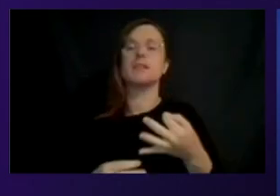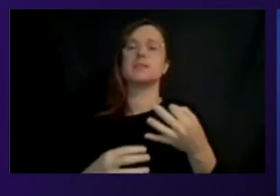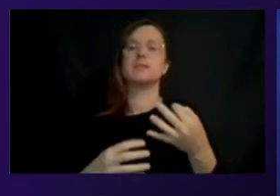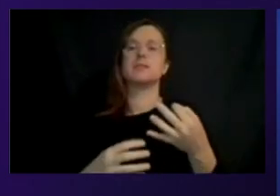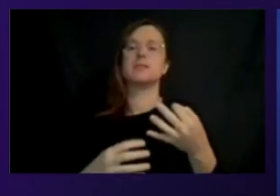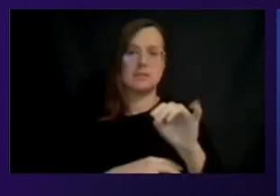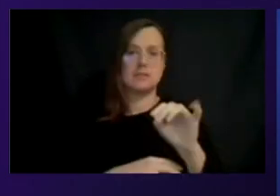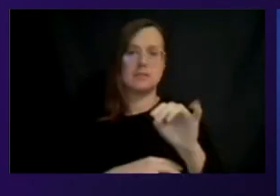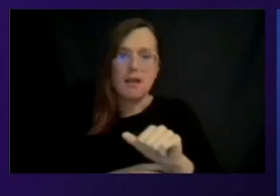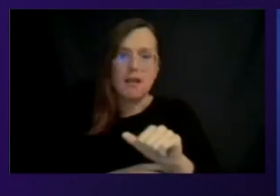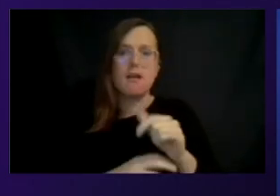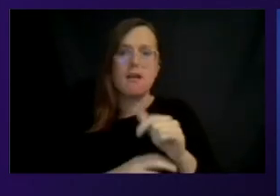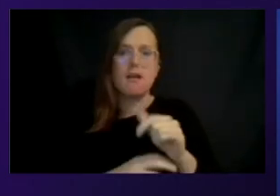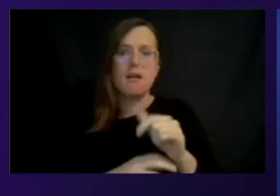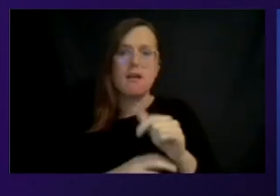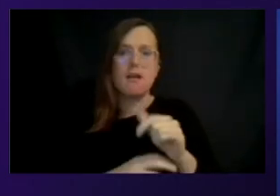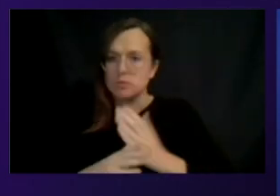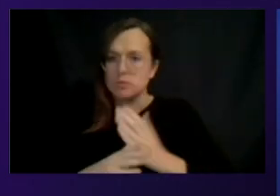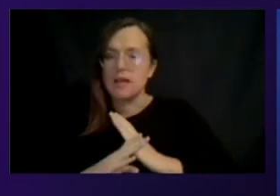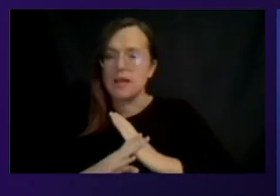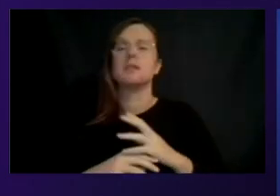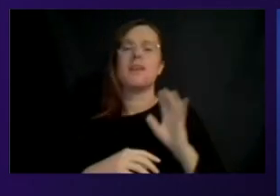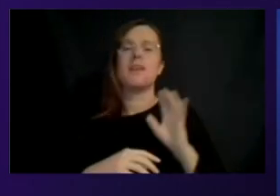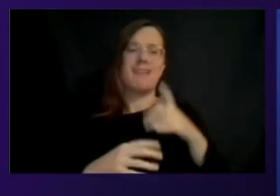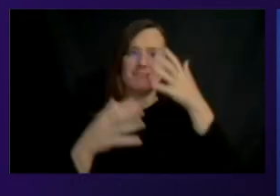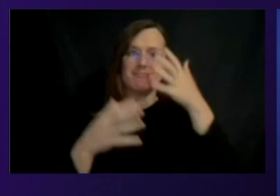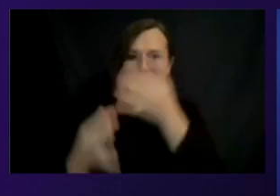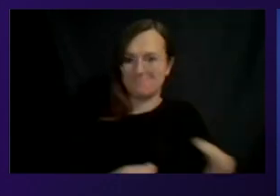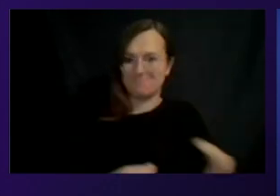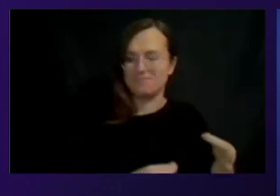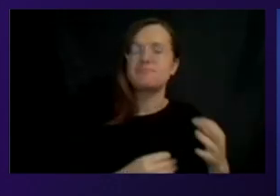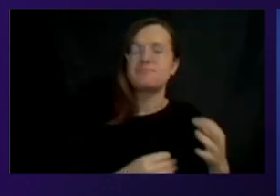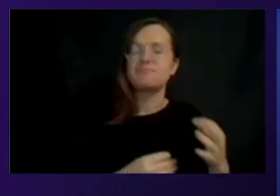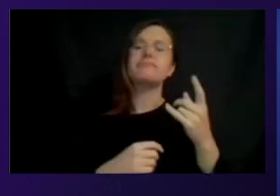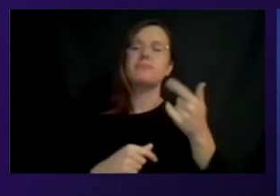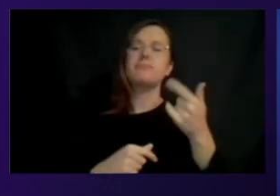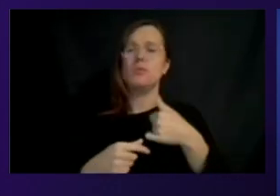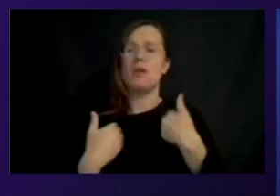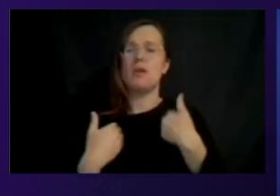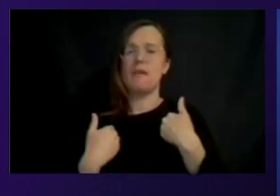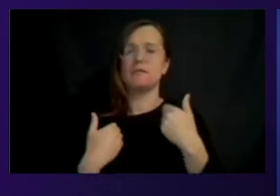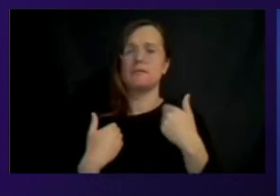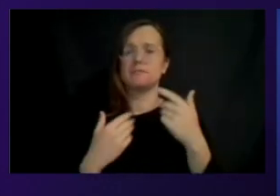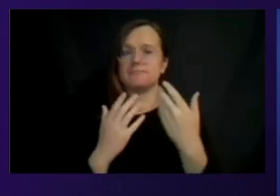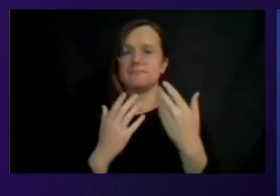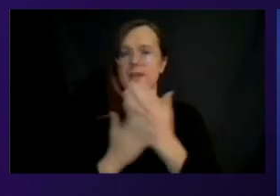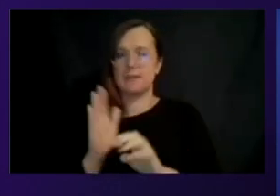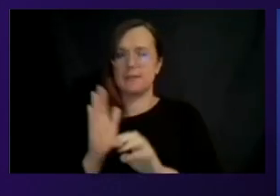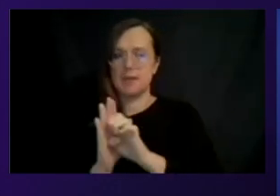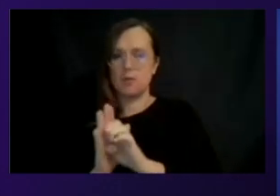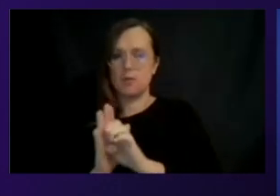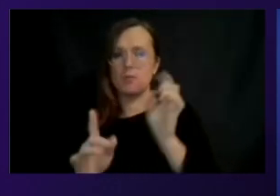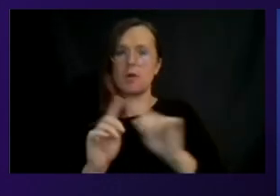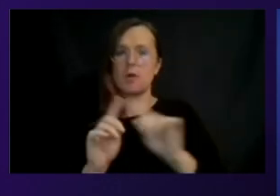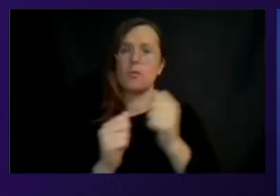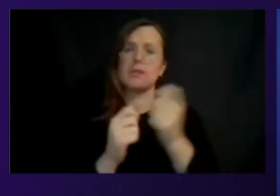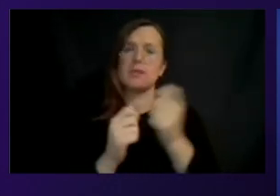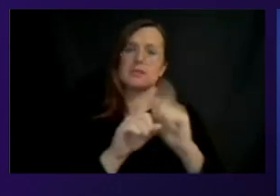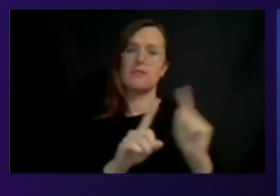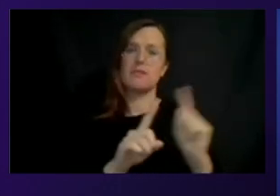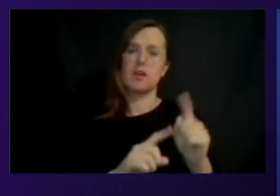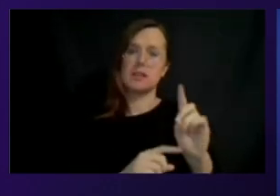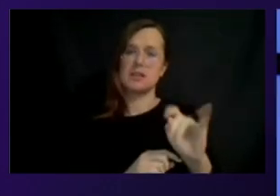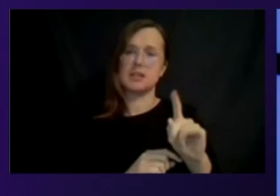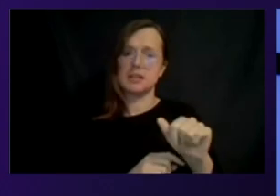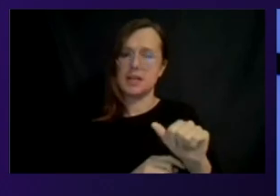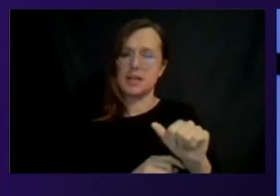that's a choice that's made. And we have some examples and we'll talk through some of that. But that's also different data is of different levels of